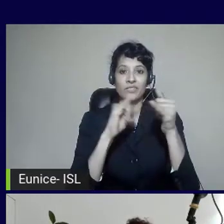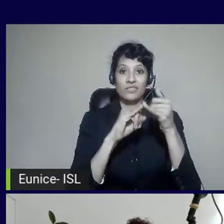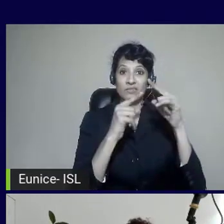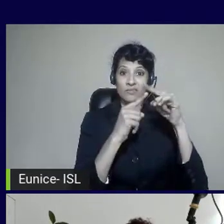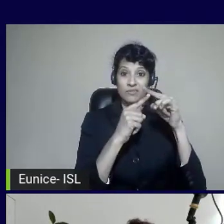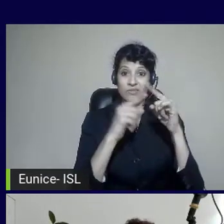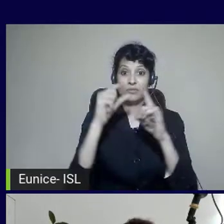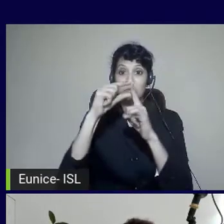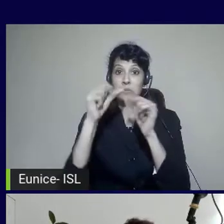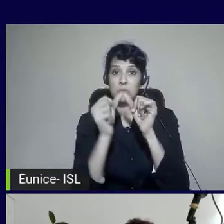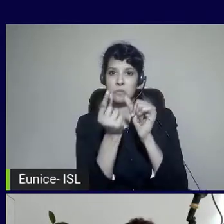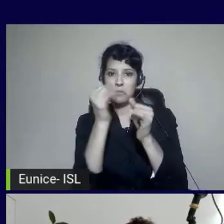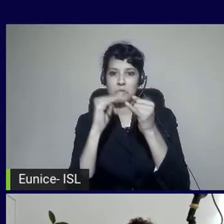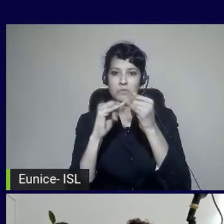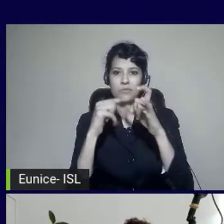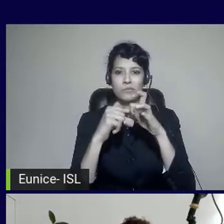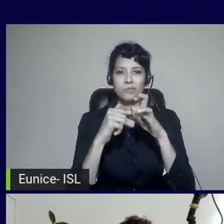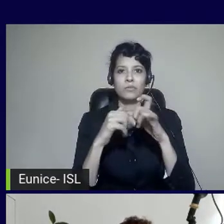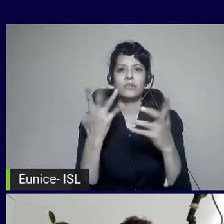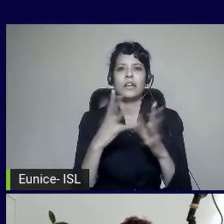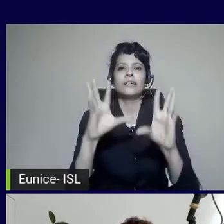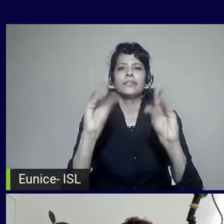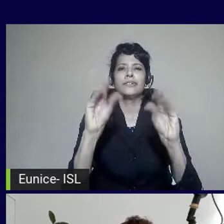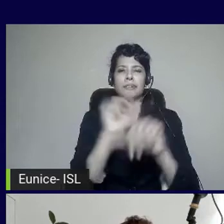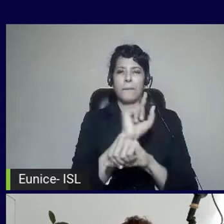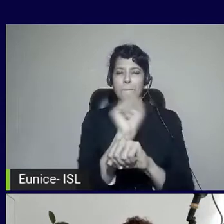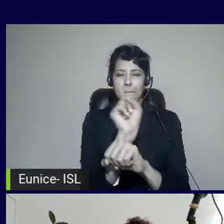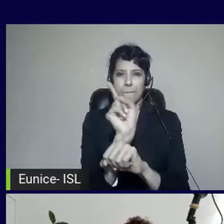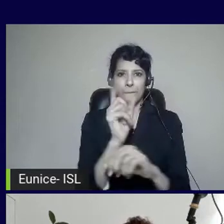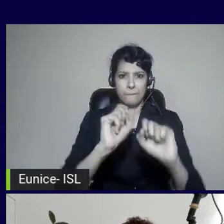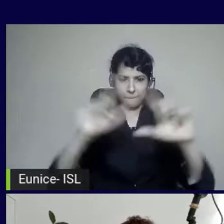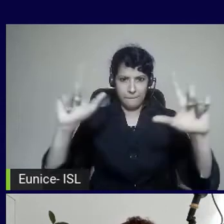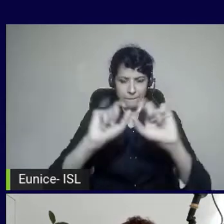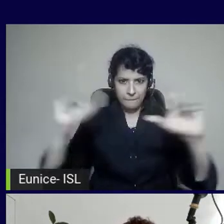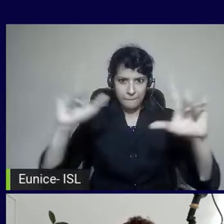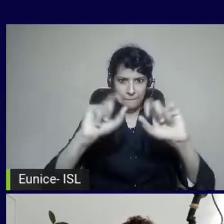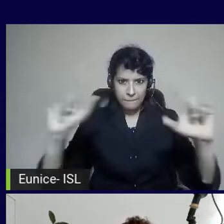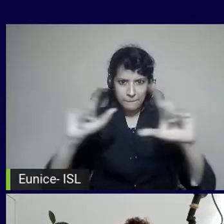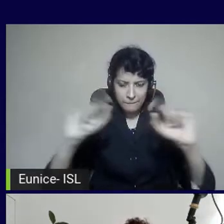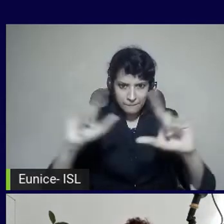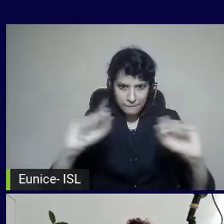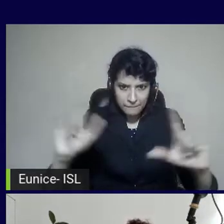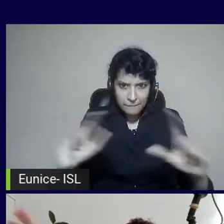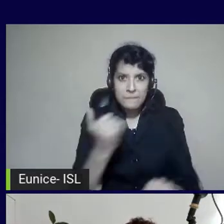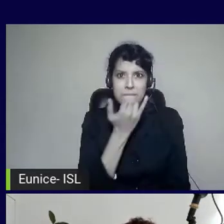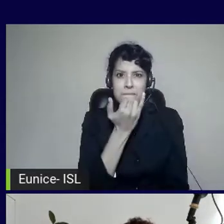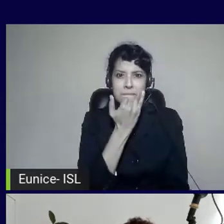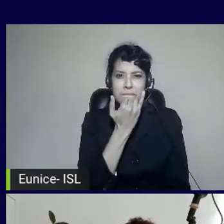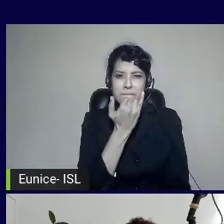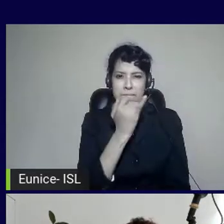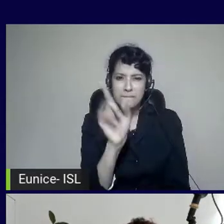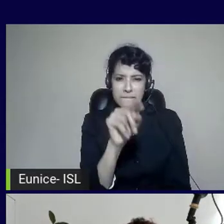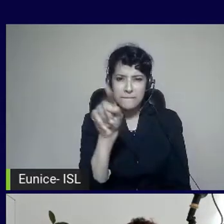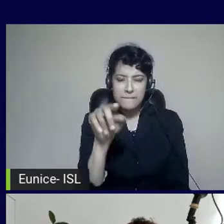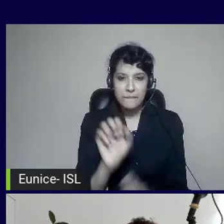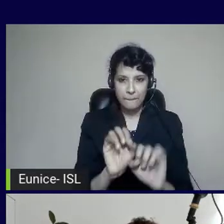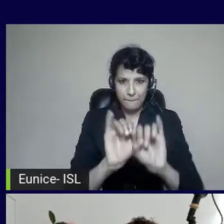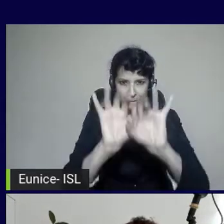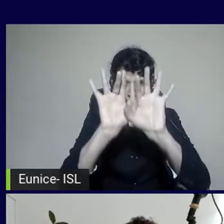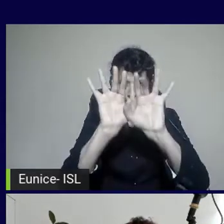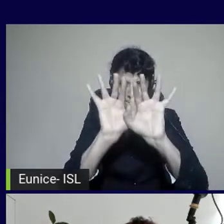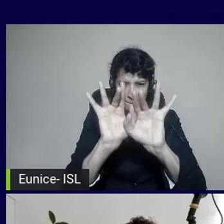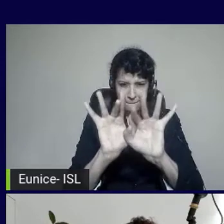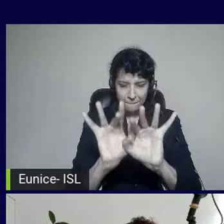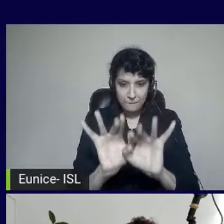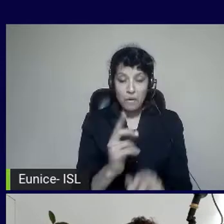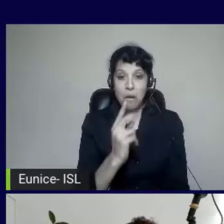a 10 second view. Of exactly what's going on. To give you. Hey wait a second. How many errors you got. And then send it to your stakeholders. And go. This